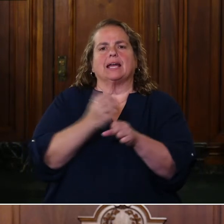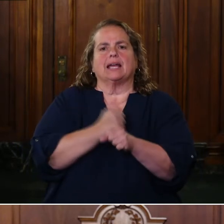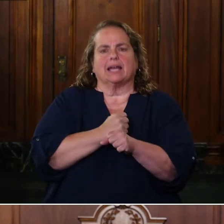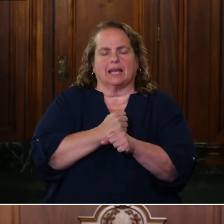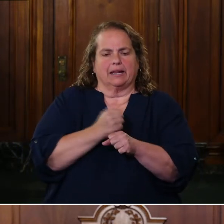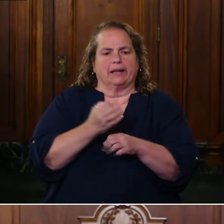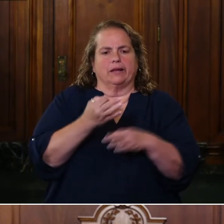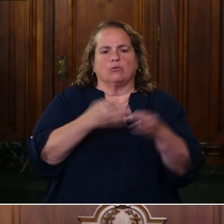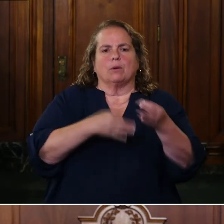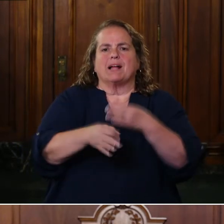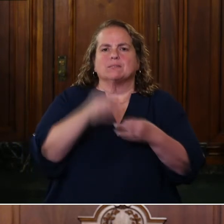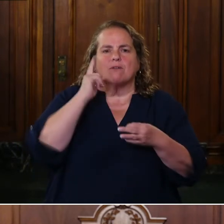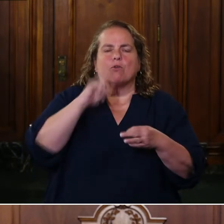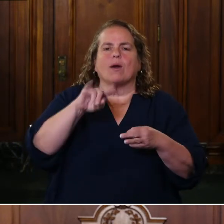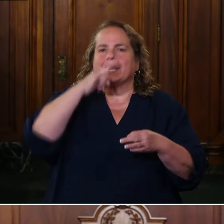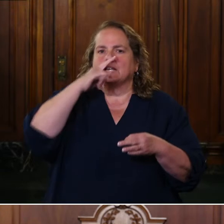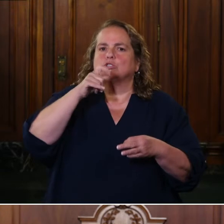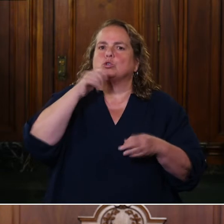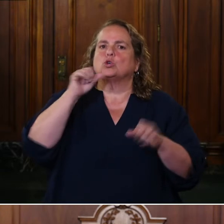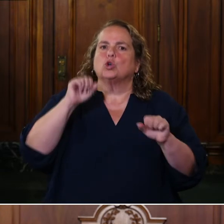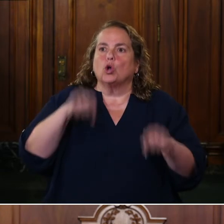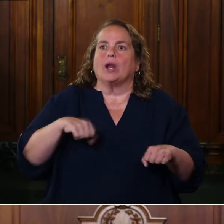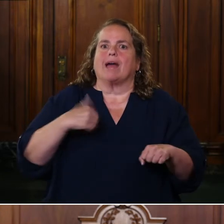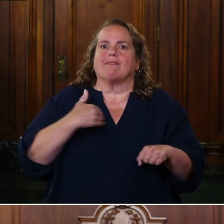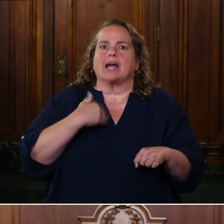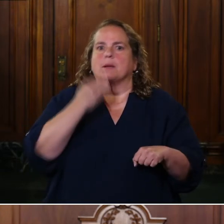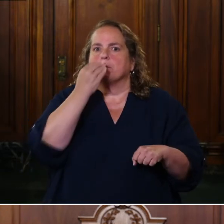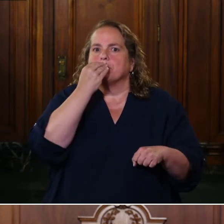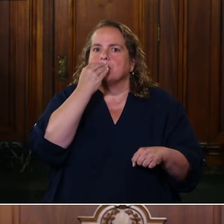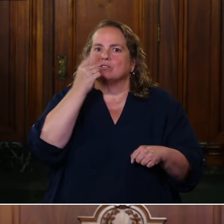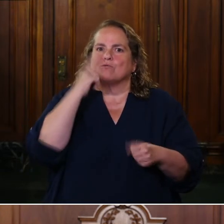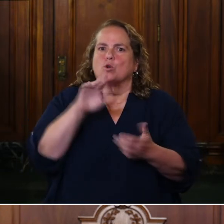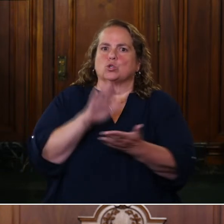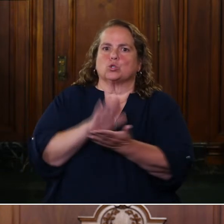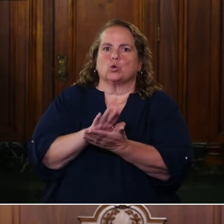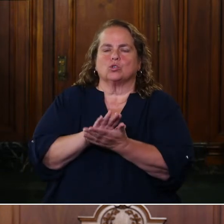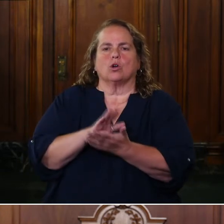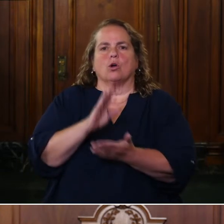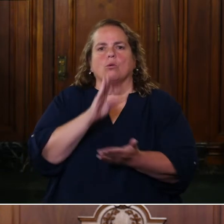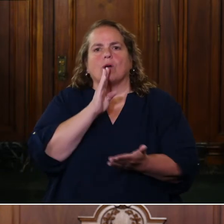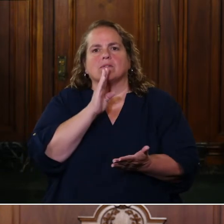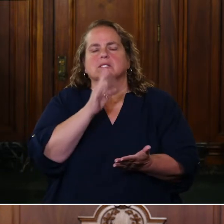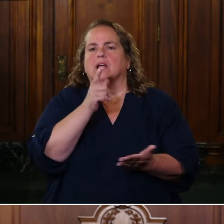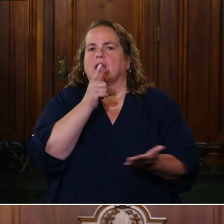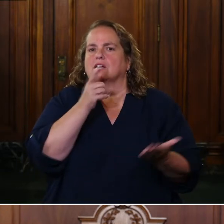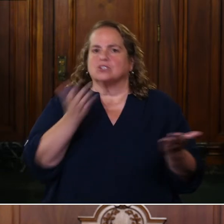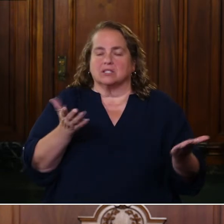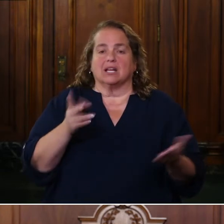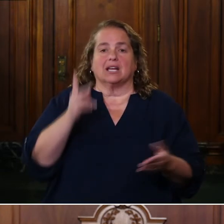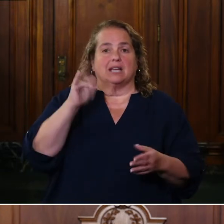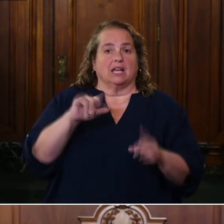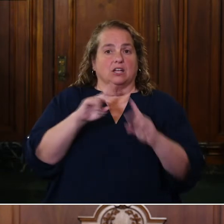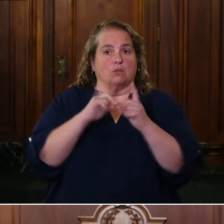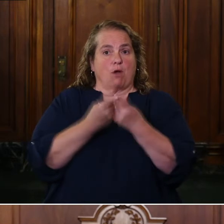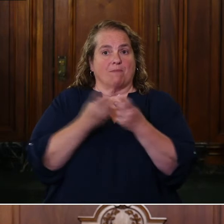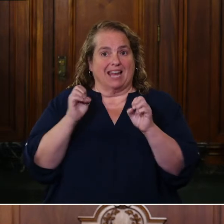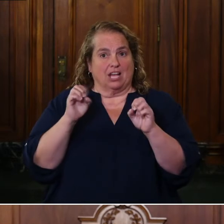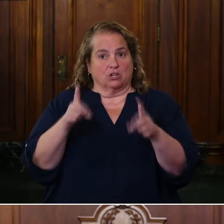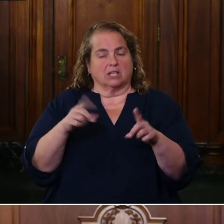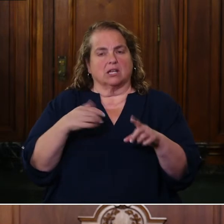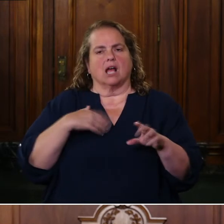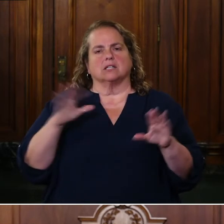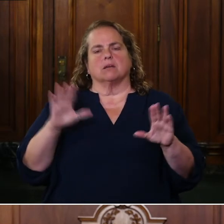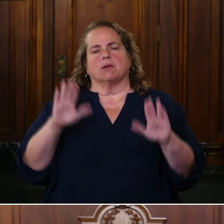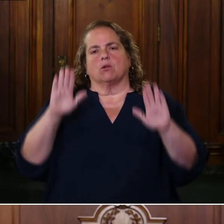would have had meals in schools, those breakfasts and lunches that they would have had. The Kentucky Department of Education has been a